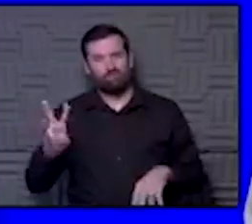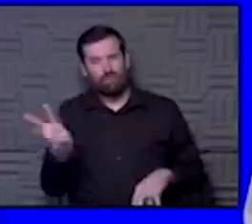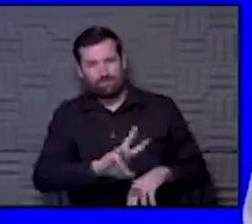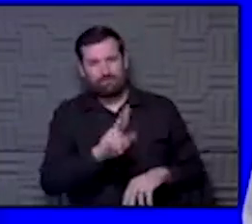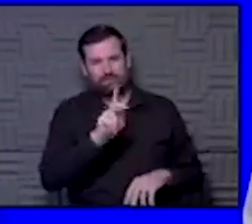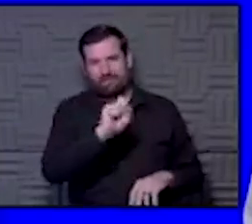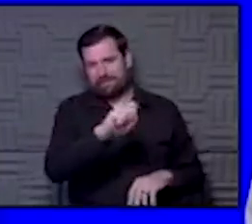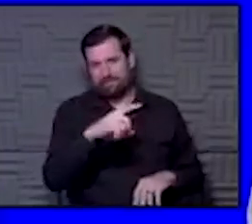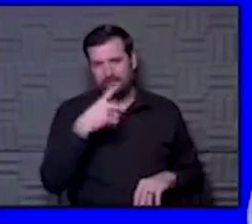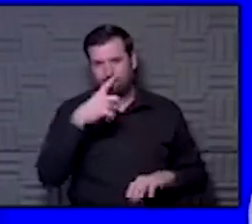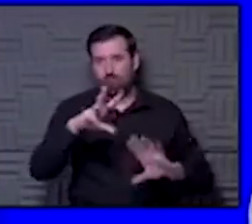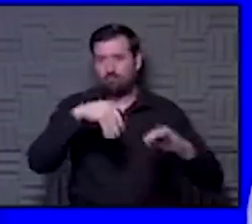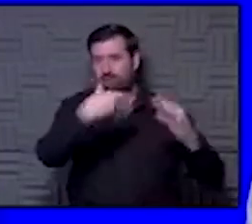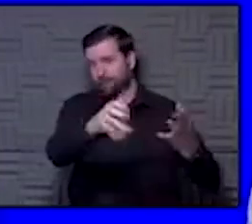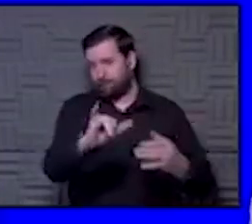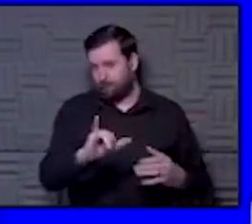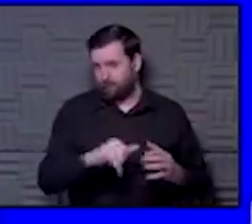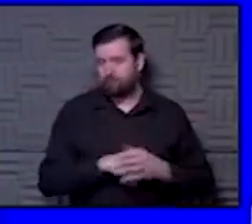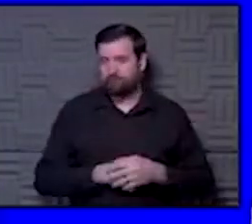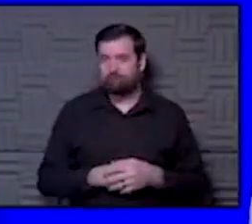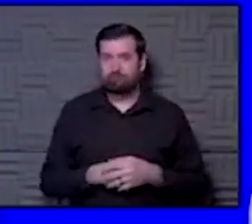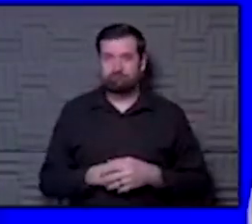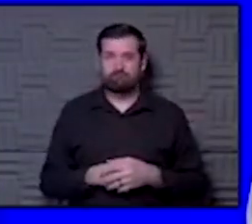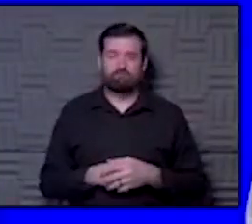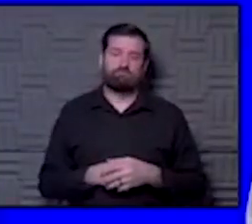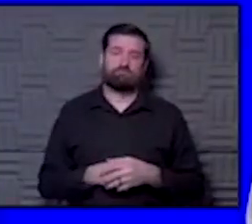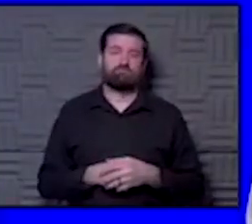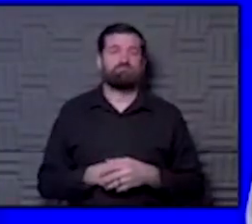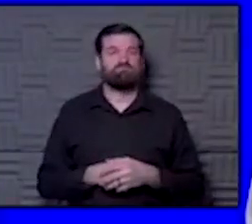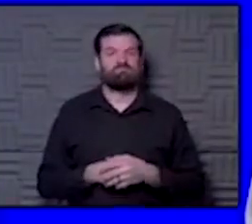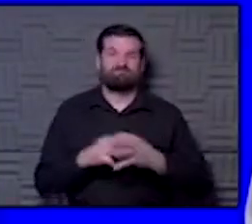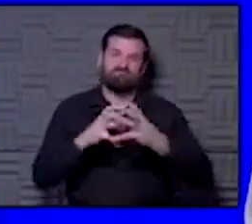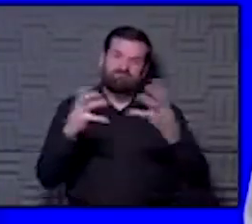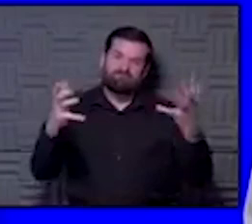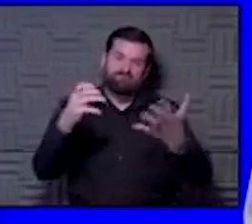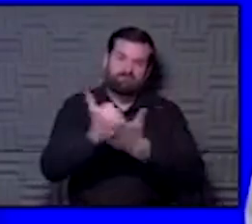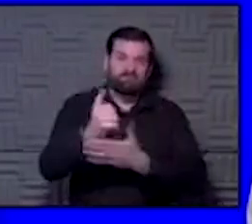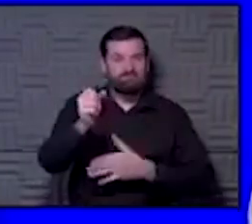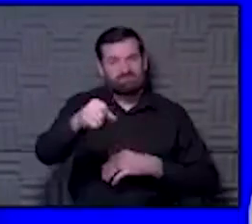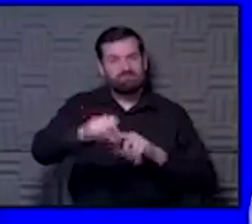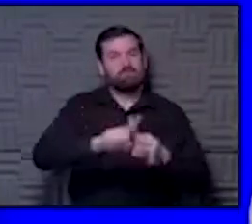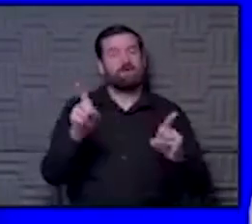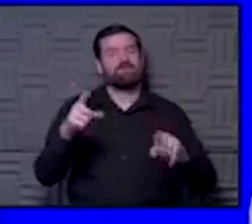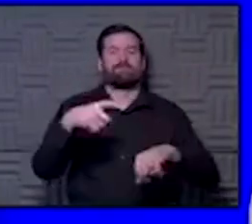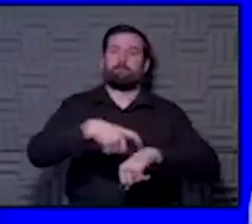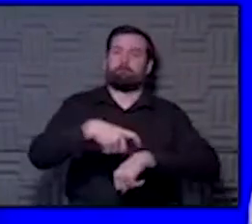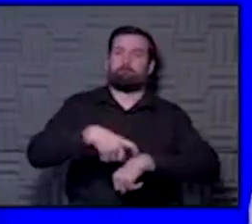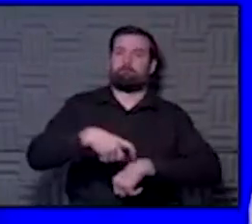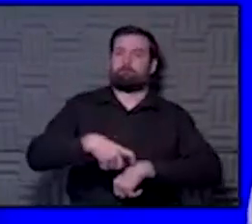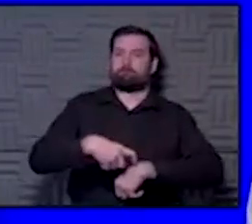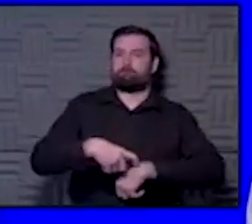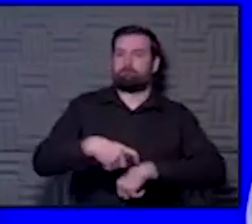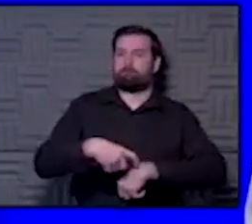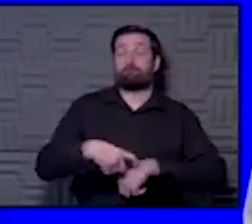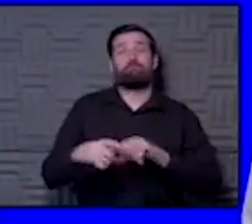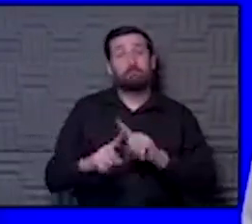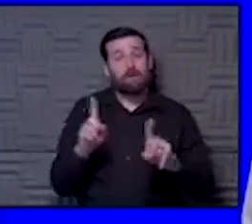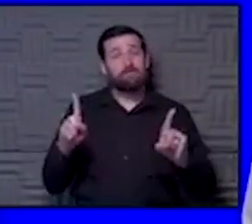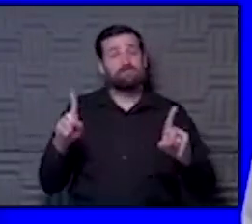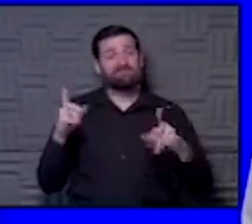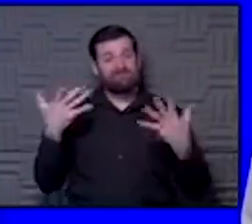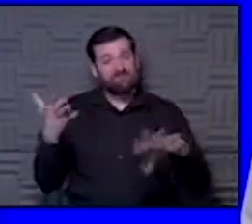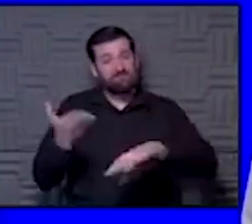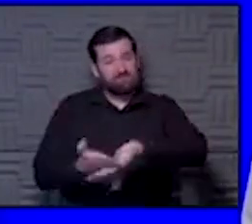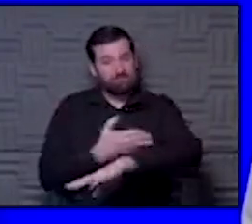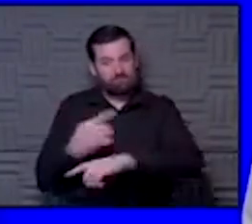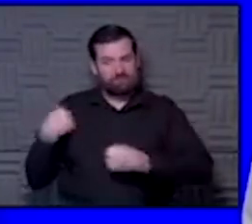Kansas to help get them that as well. So there is a lot of help. But I think it does take time. But I think it has improved